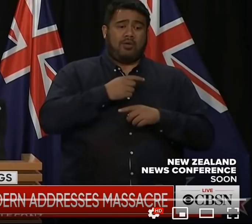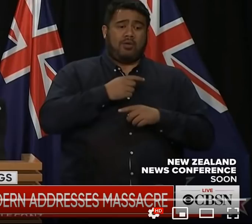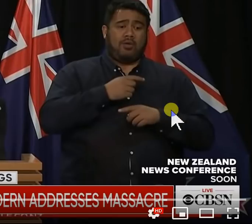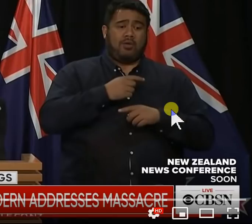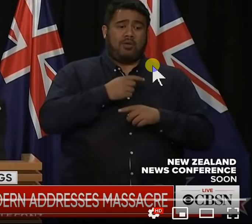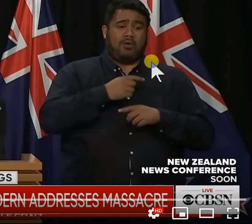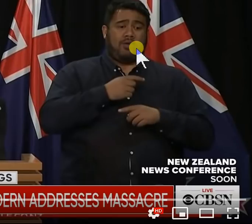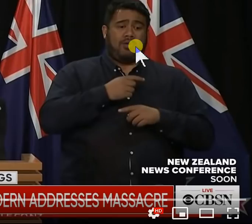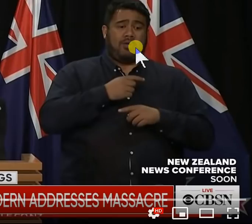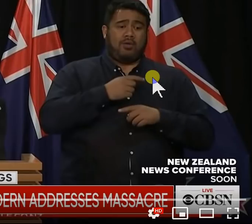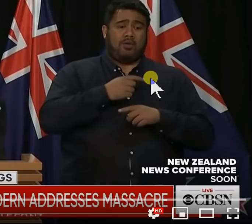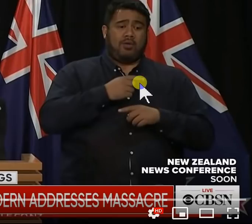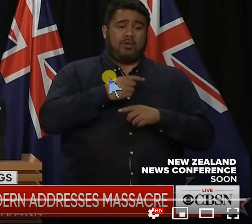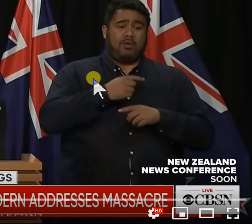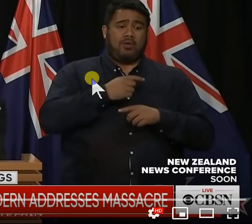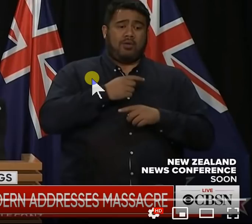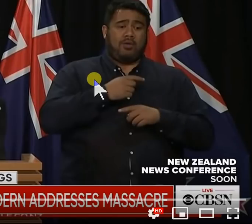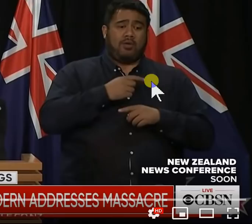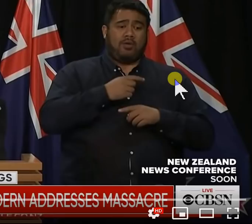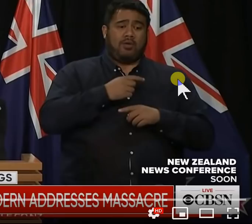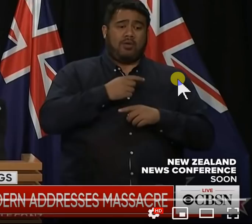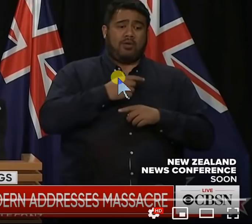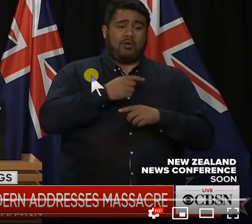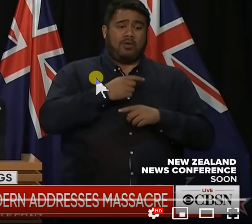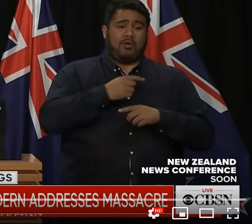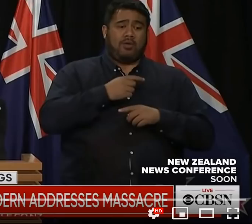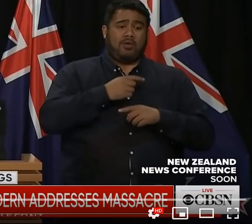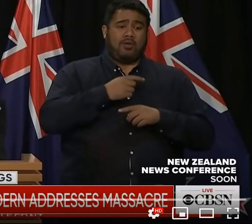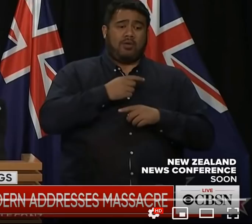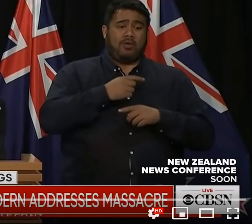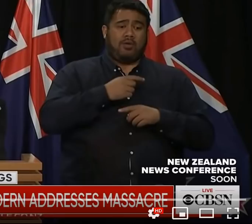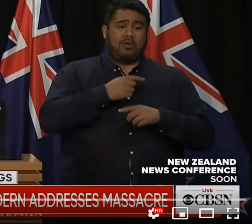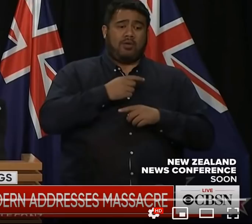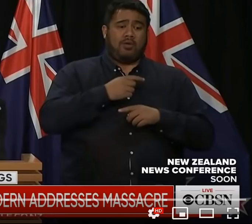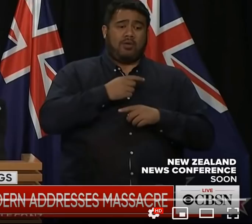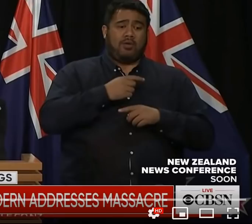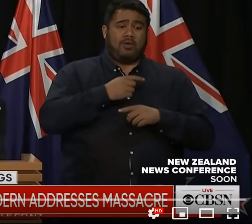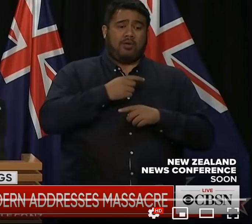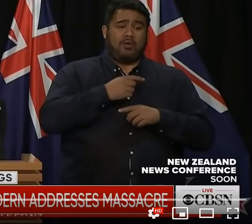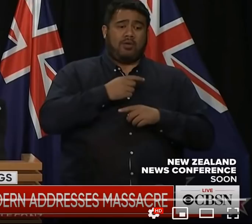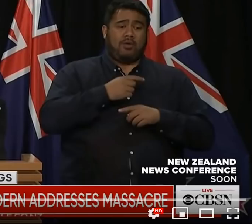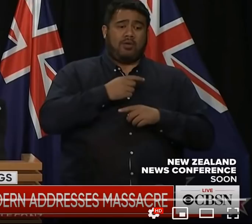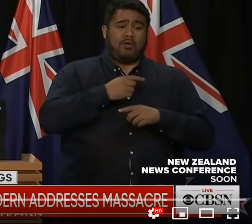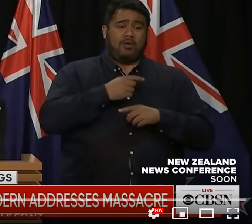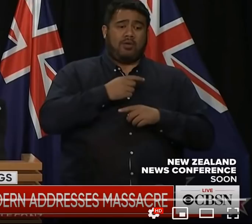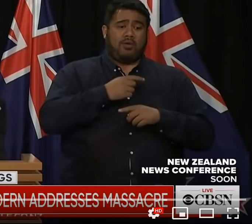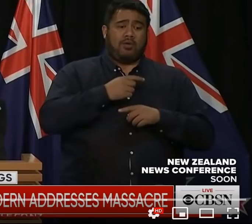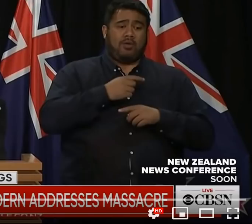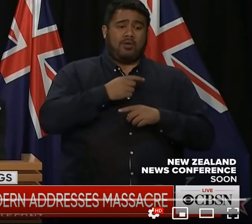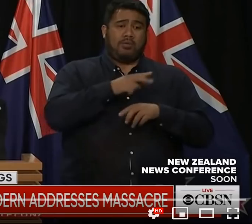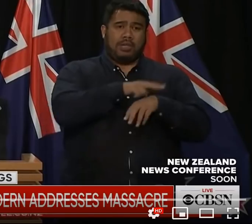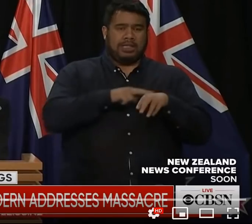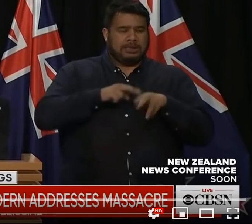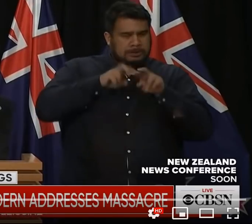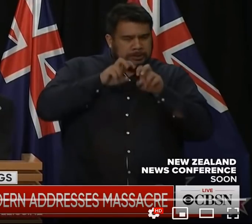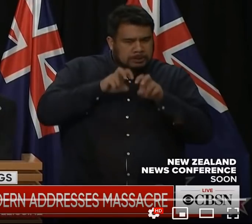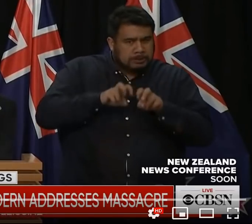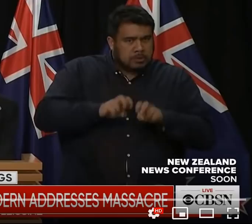to eyebrow speak school and this guy has got some fucking moves he literally does a shoulder like like some pissed off black chick